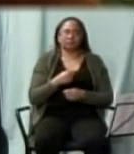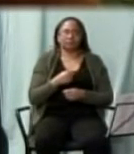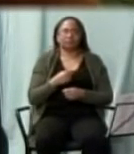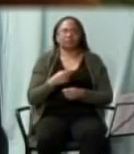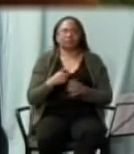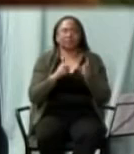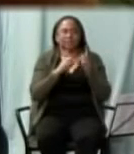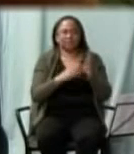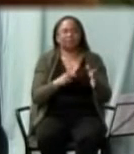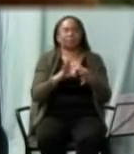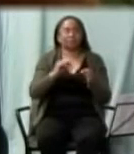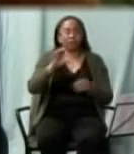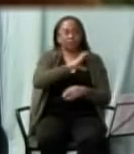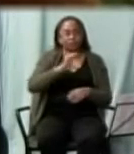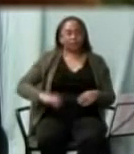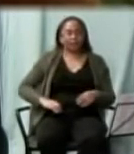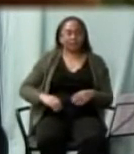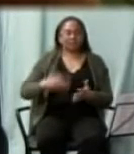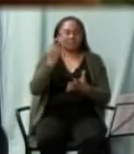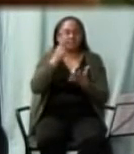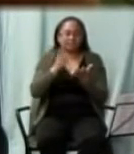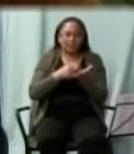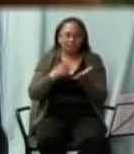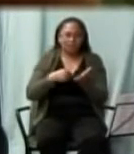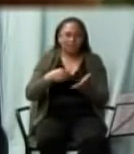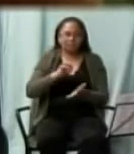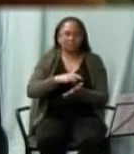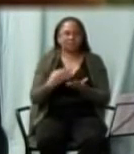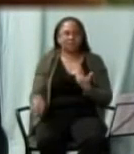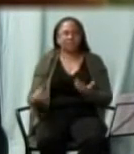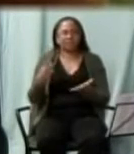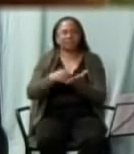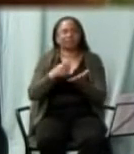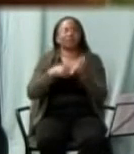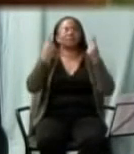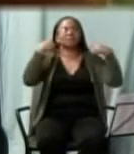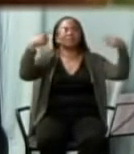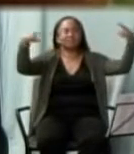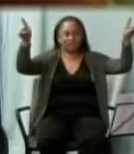to have success. Look at St. Paul.